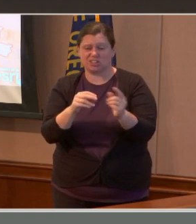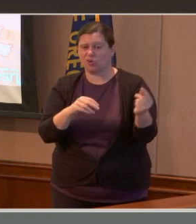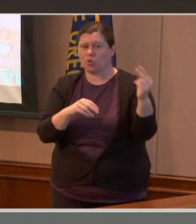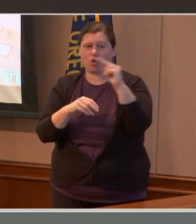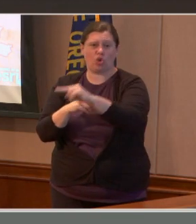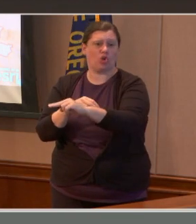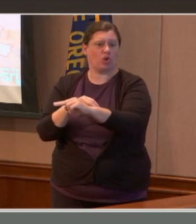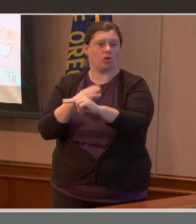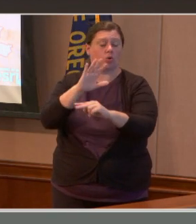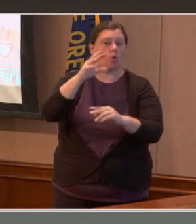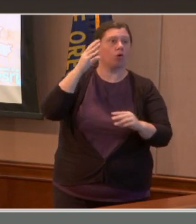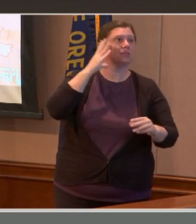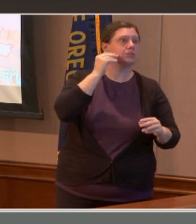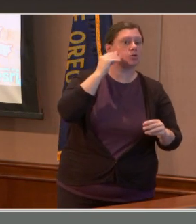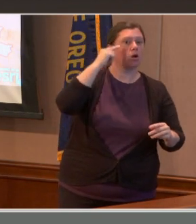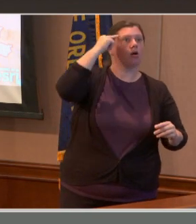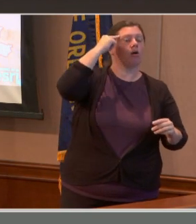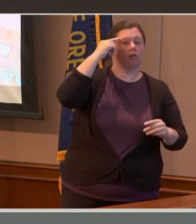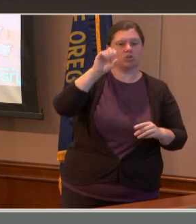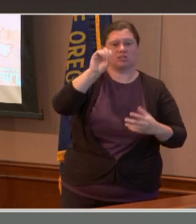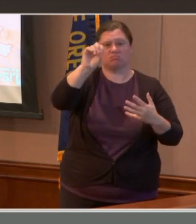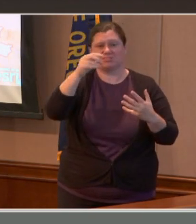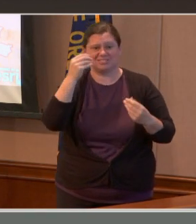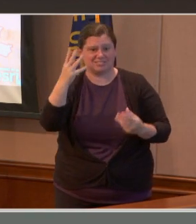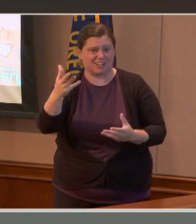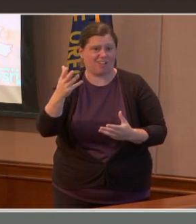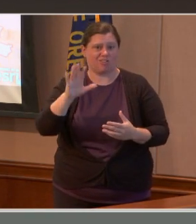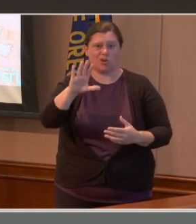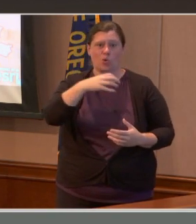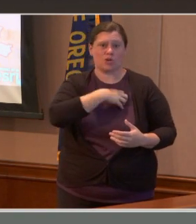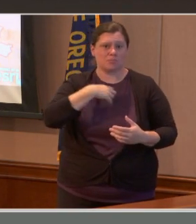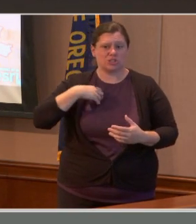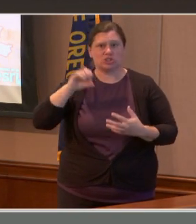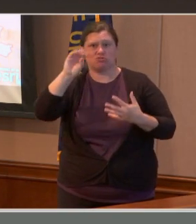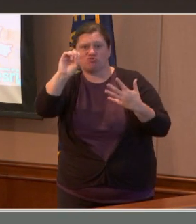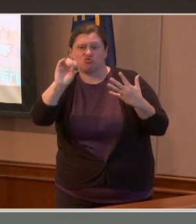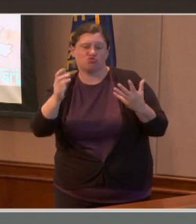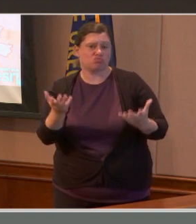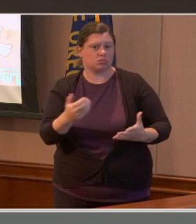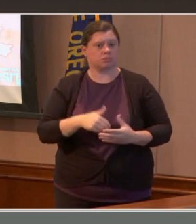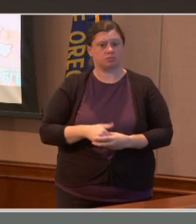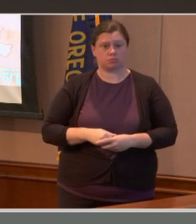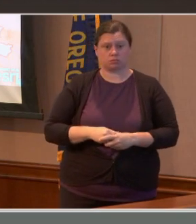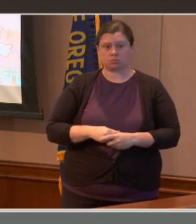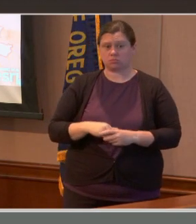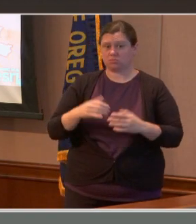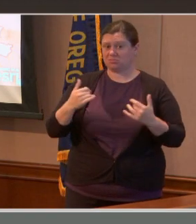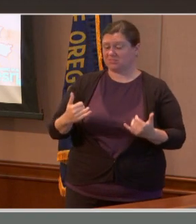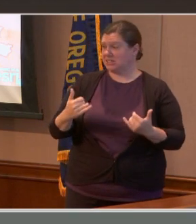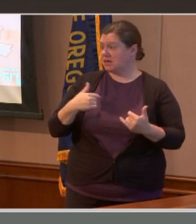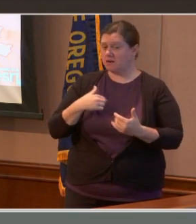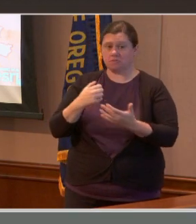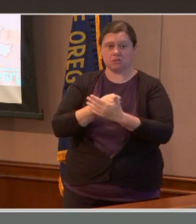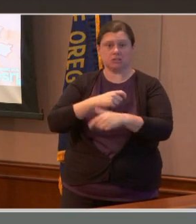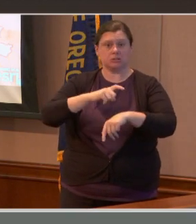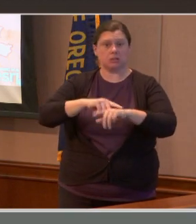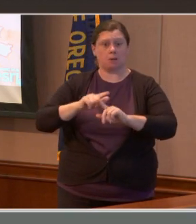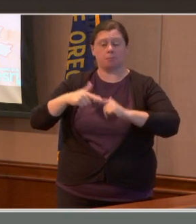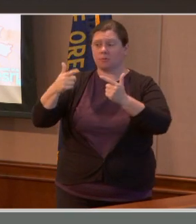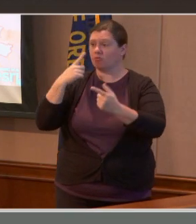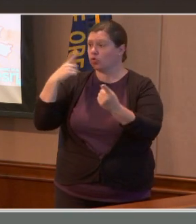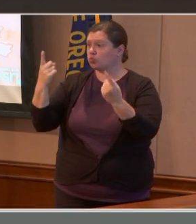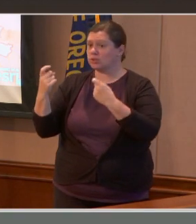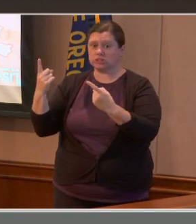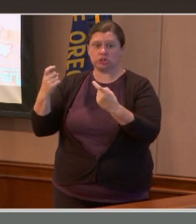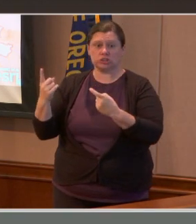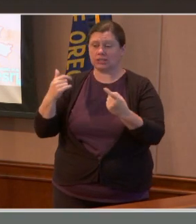at that time. So we do have some time for questions. And do we have any questions from